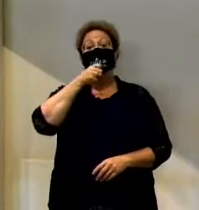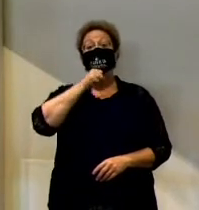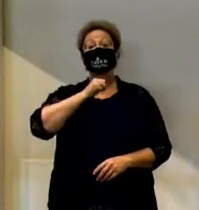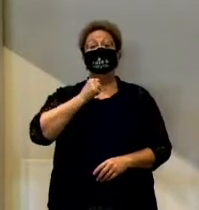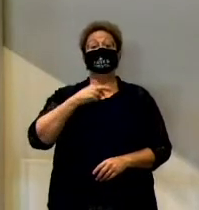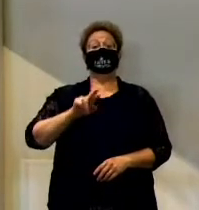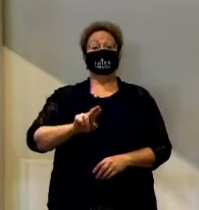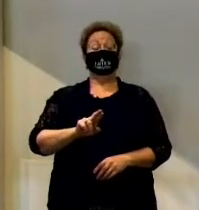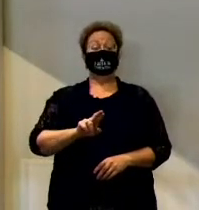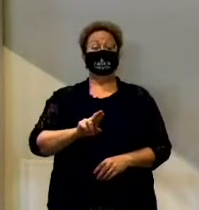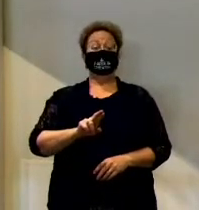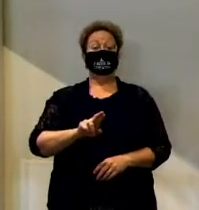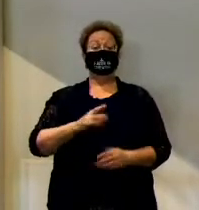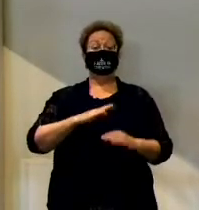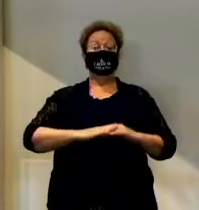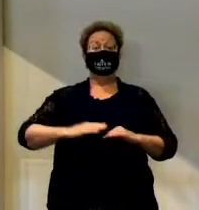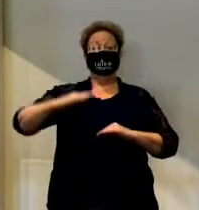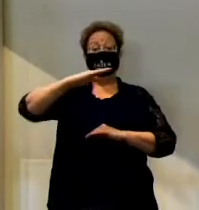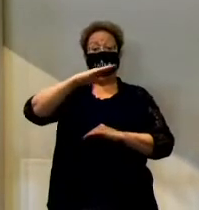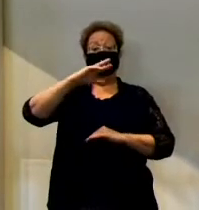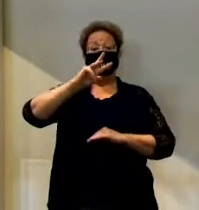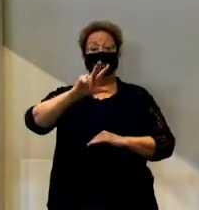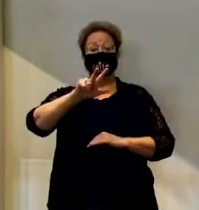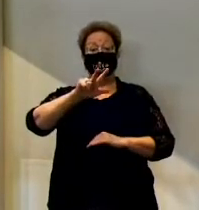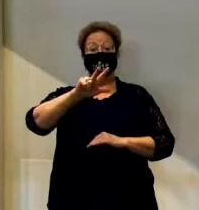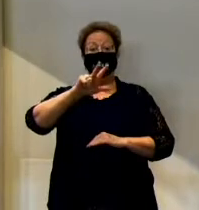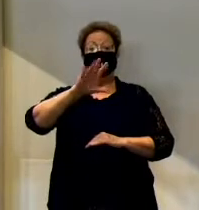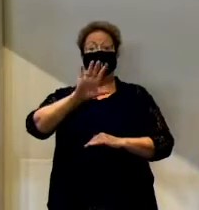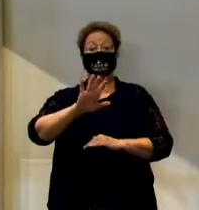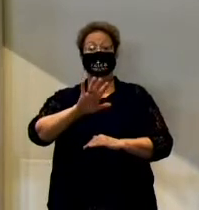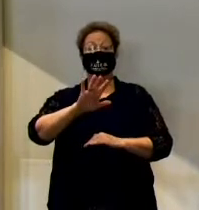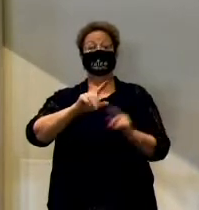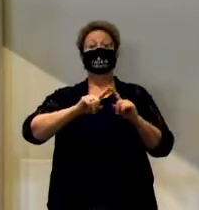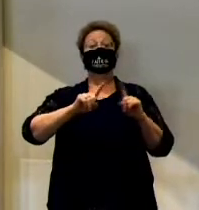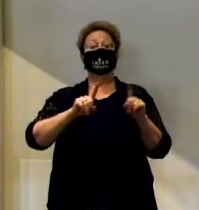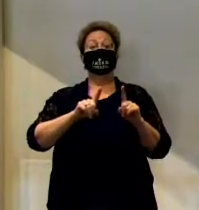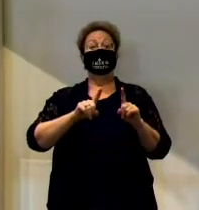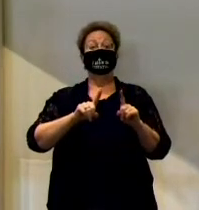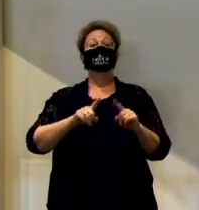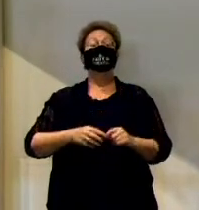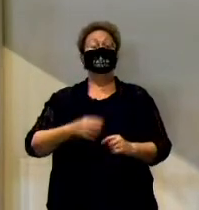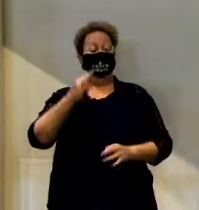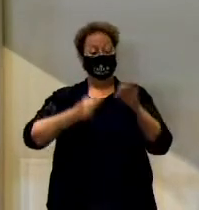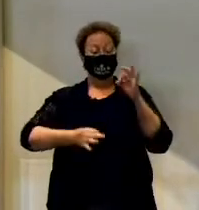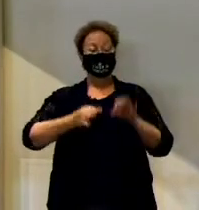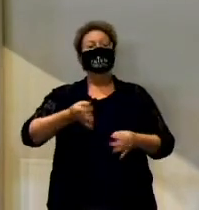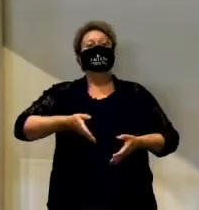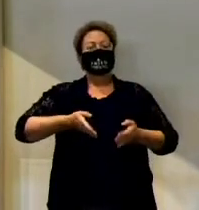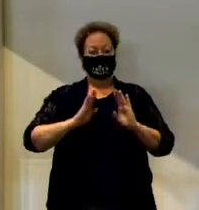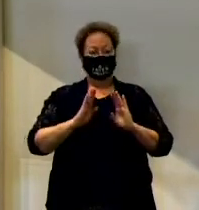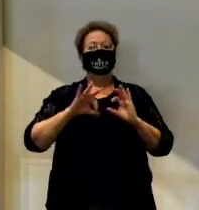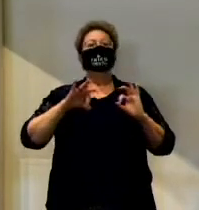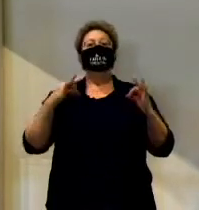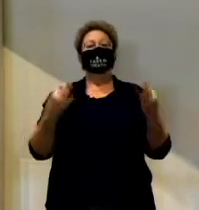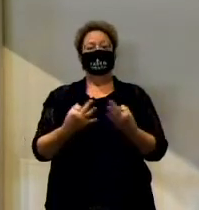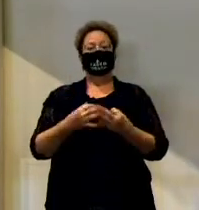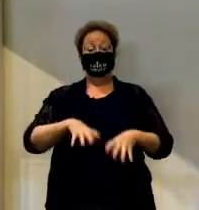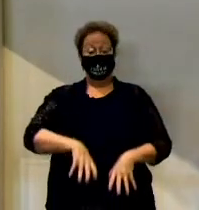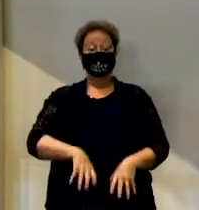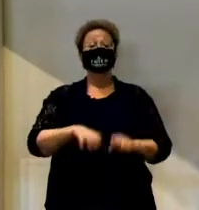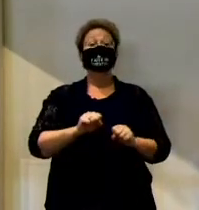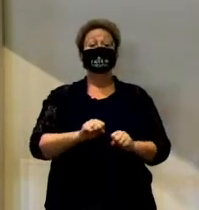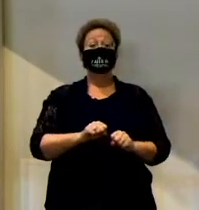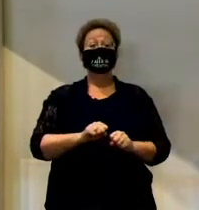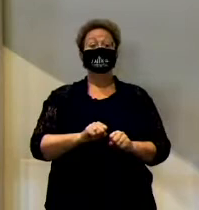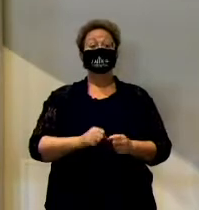where you could adopt, because the age limit was 35, but thankfully, the courts allowed our family to adopt Lisa since